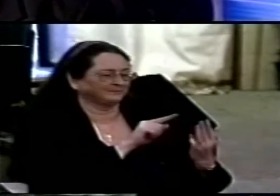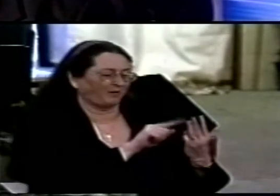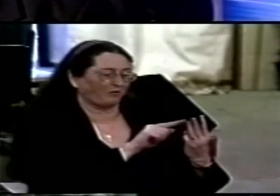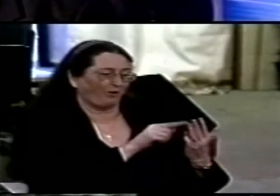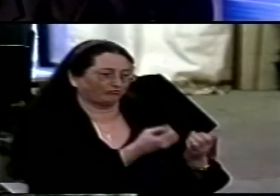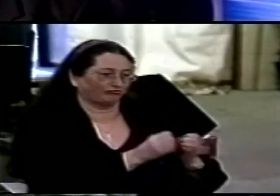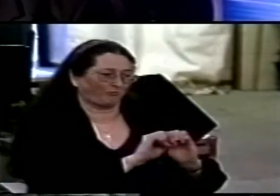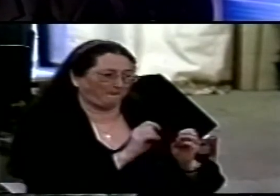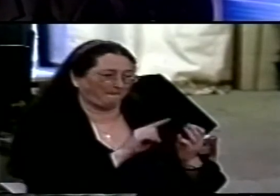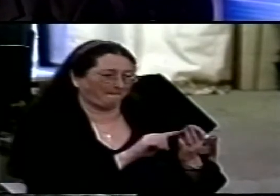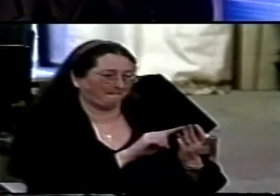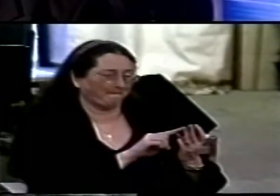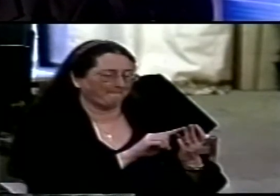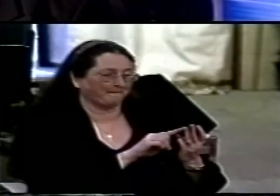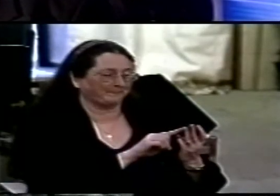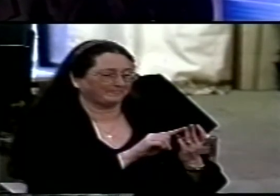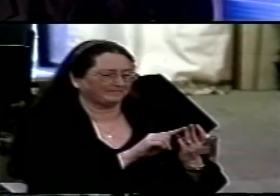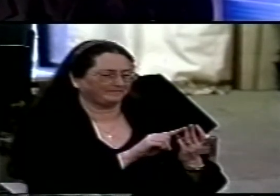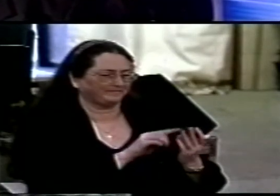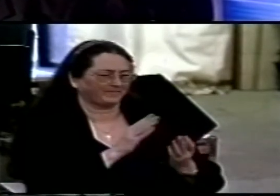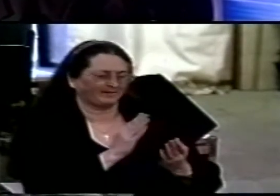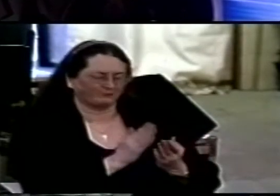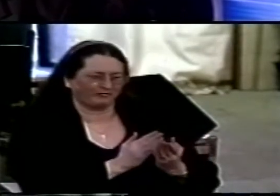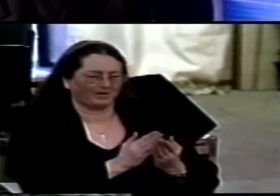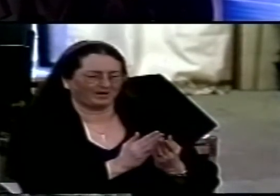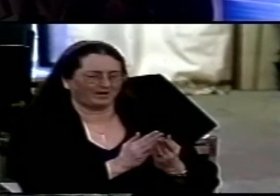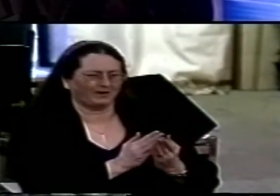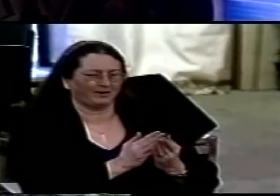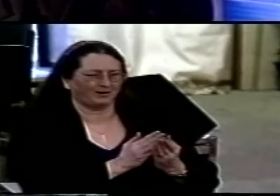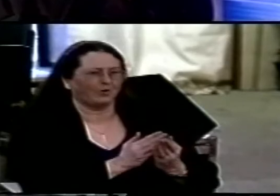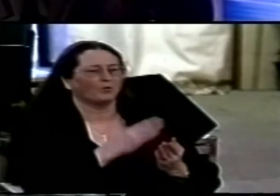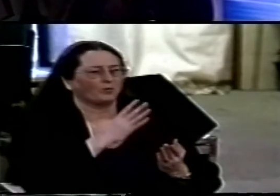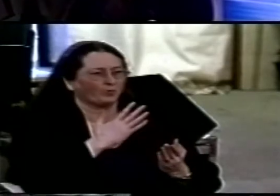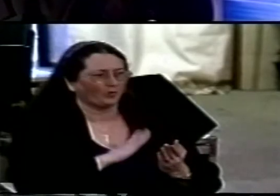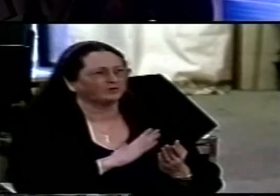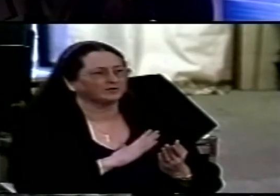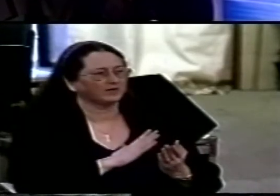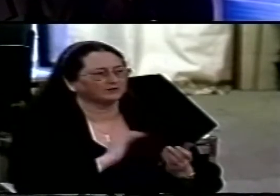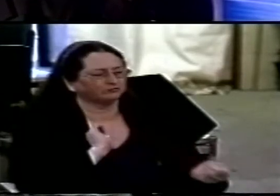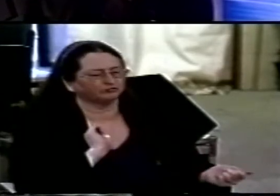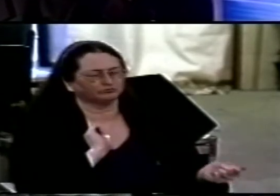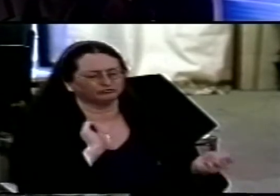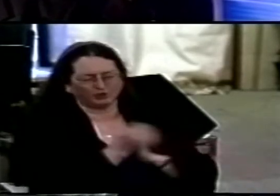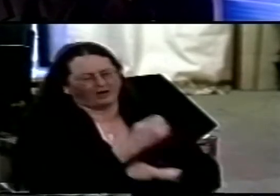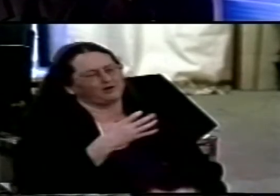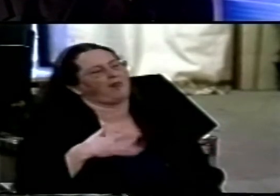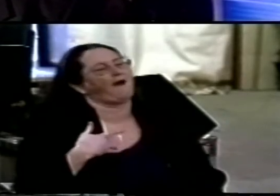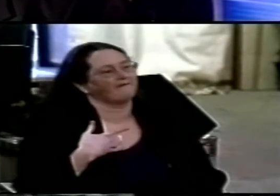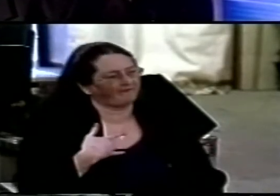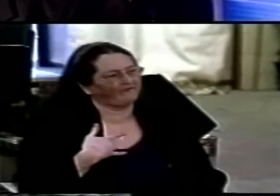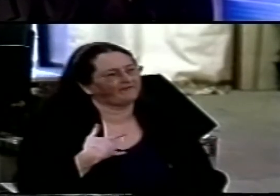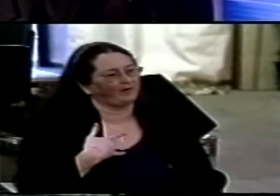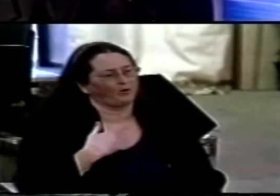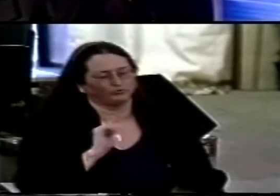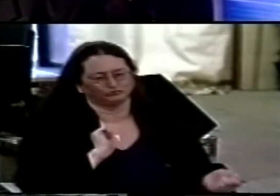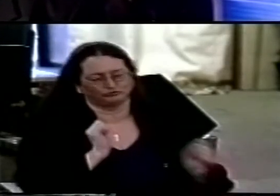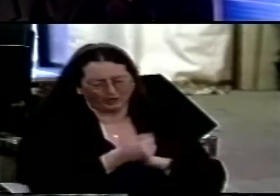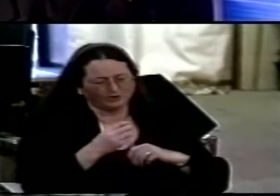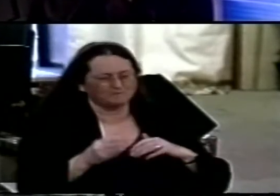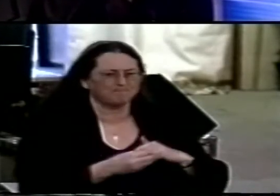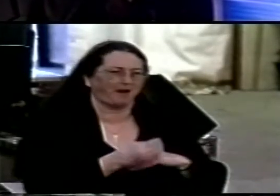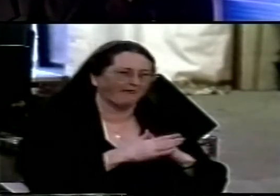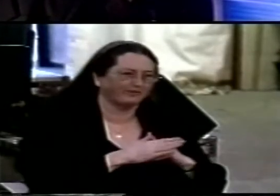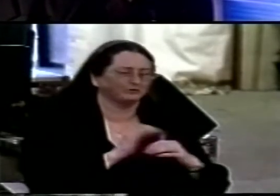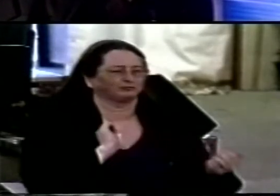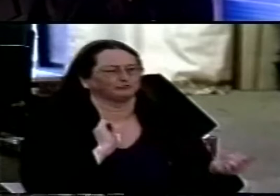group who were really glad for the Toronto phenomena it had changed their marriage their Bible